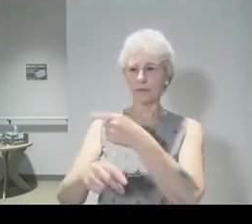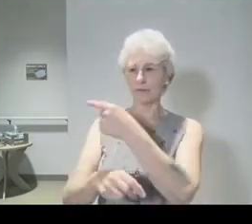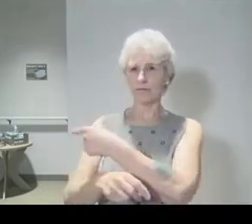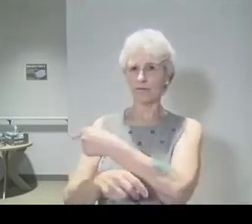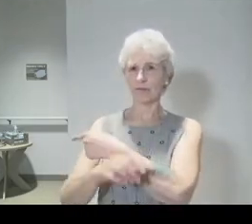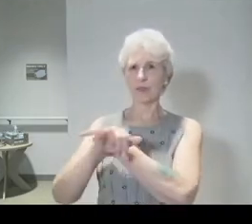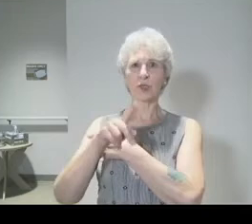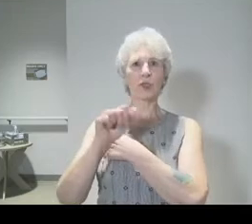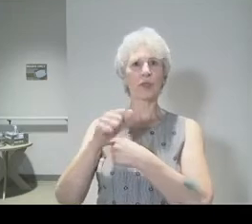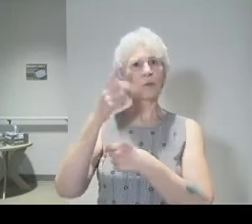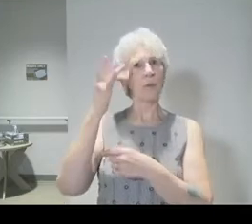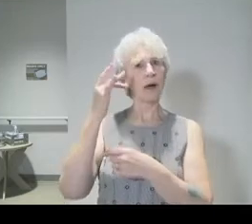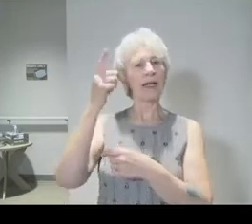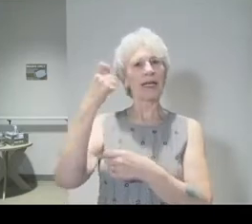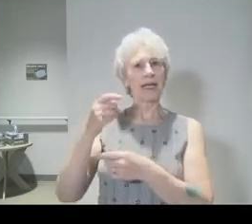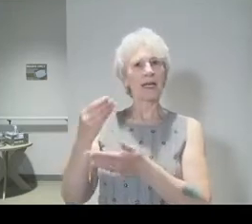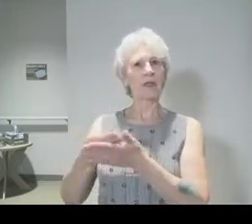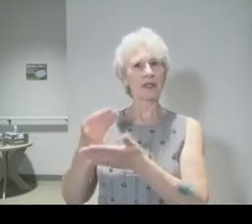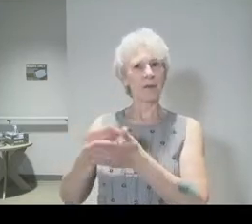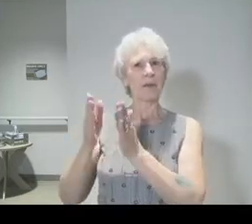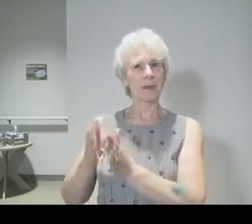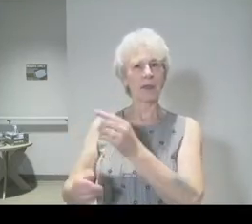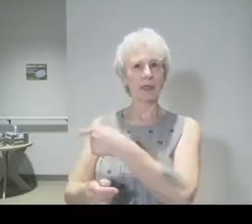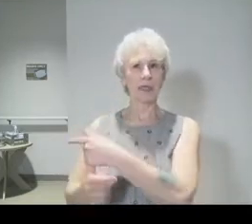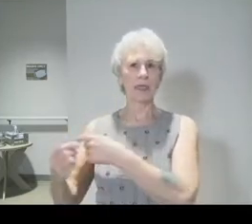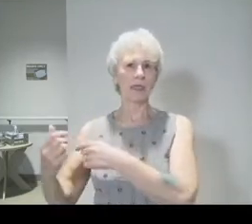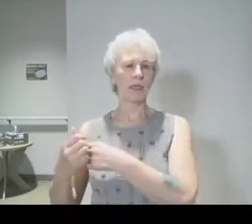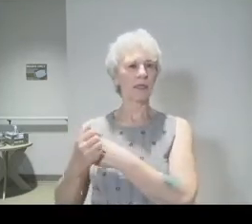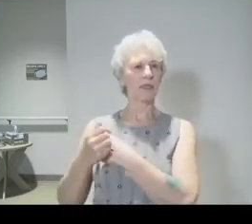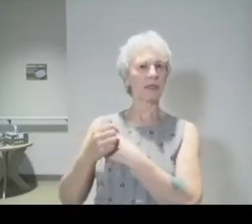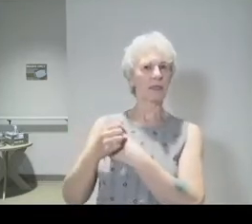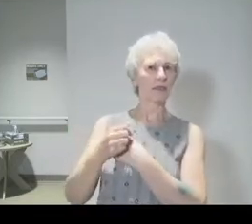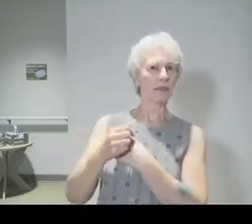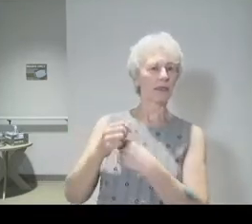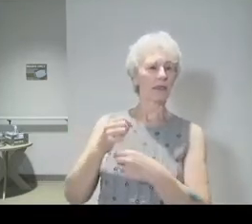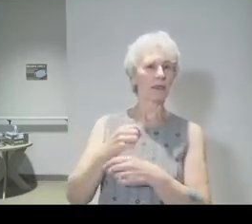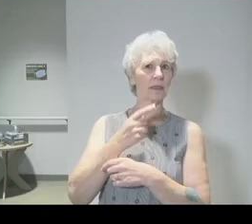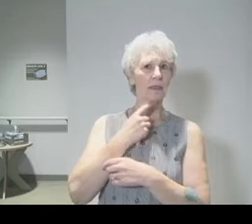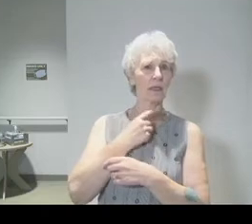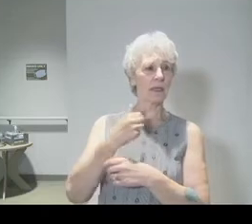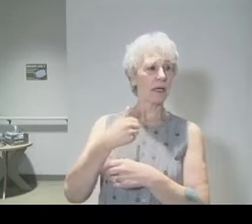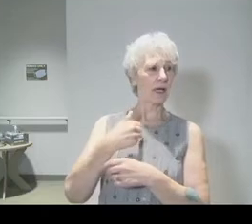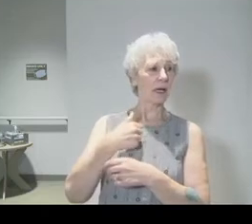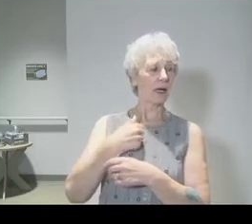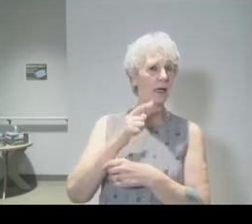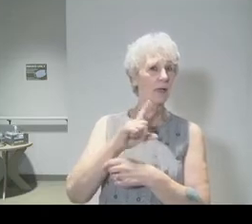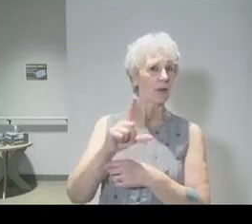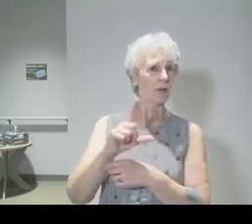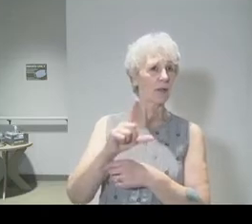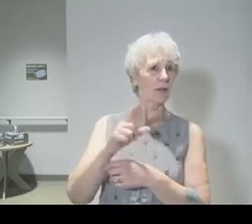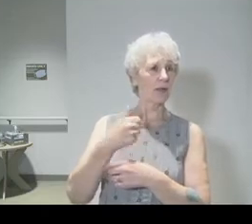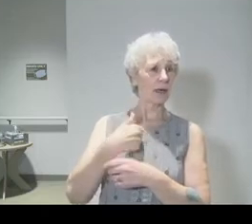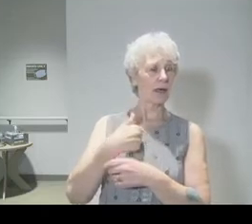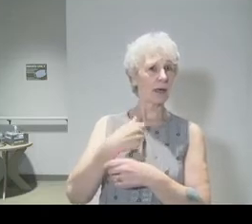he was the treasurer. And he leans into Jesus, and he says, Like everybody else, Is it I, Lord? Is